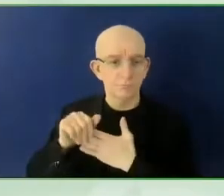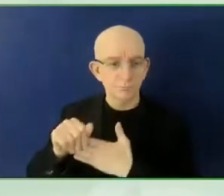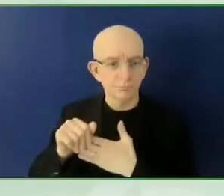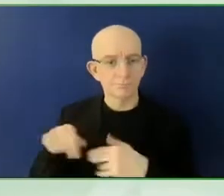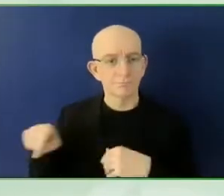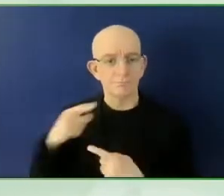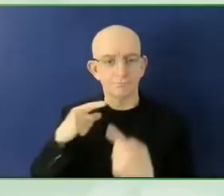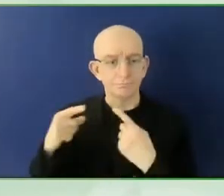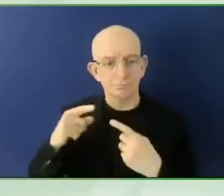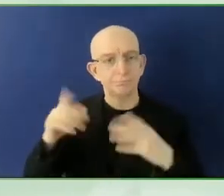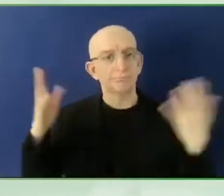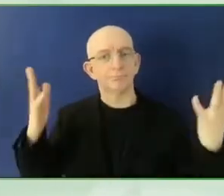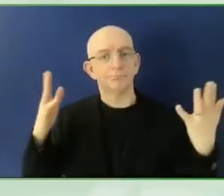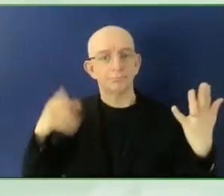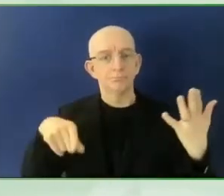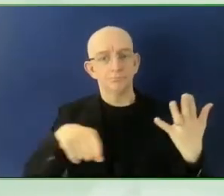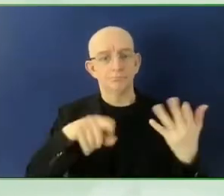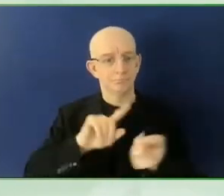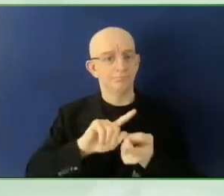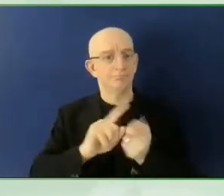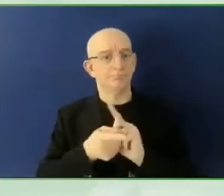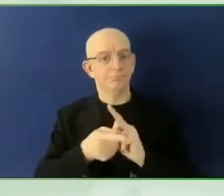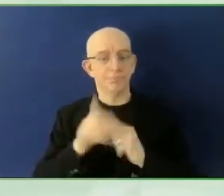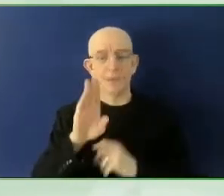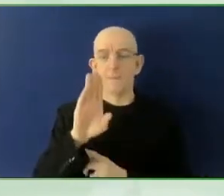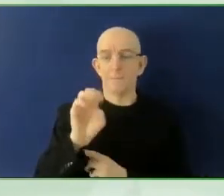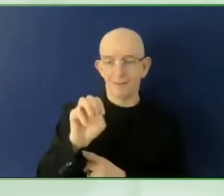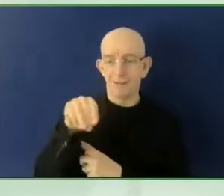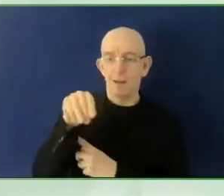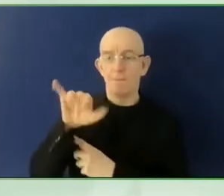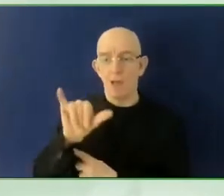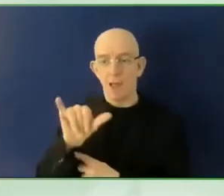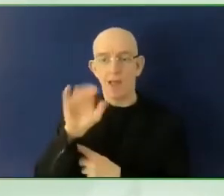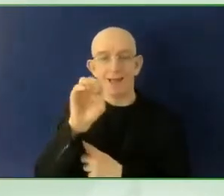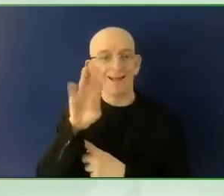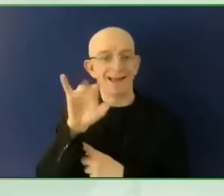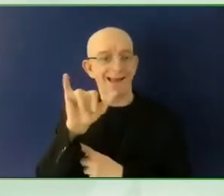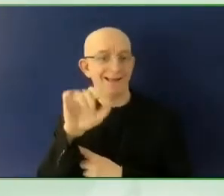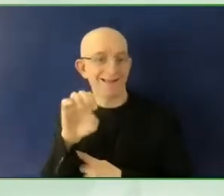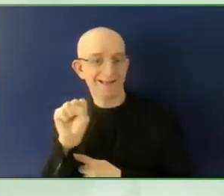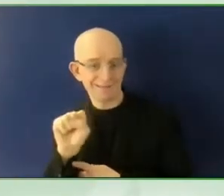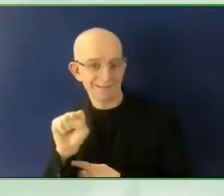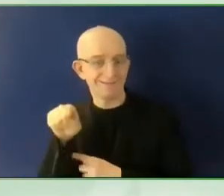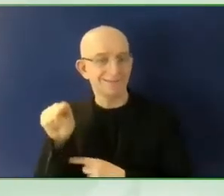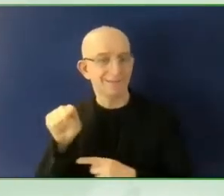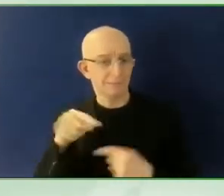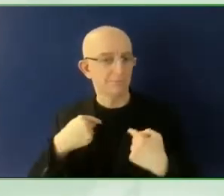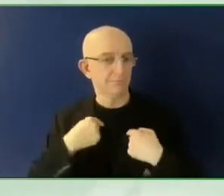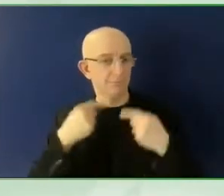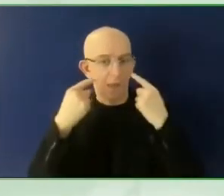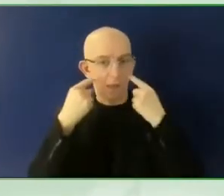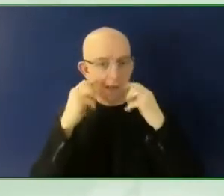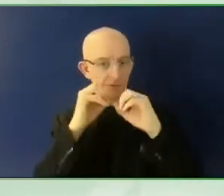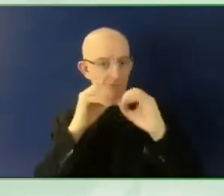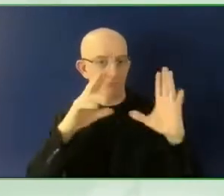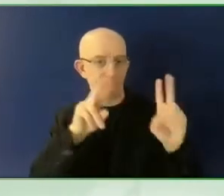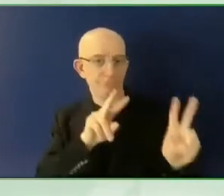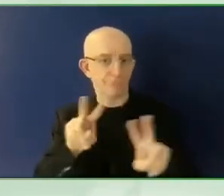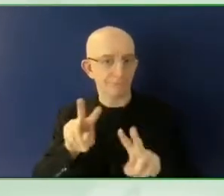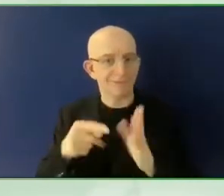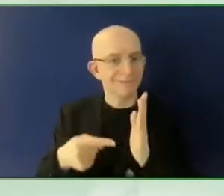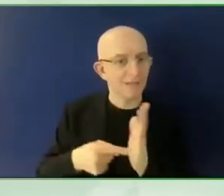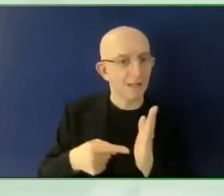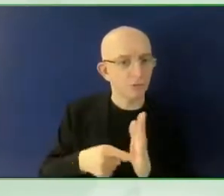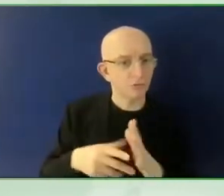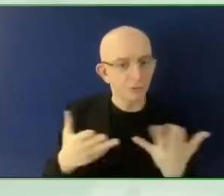Sure. Thank you, Jennifer, and thank you to everyone who has organized this incredible opportunity. Be